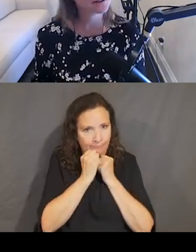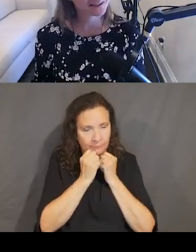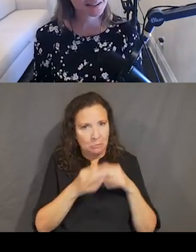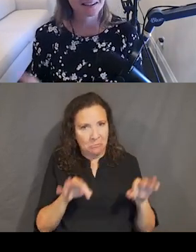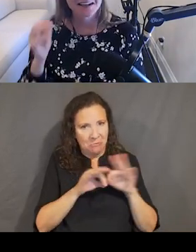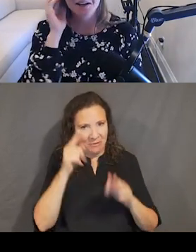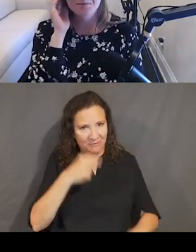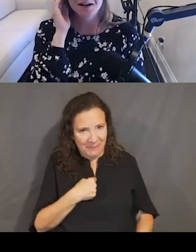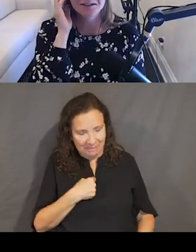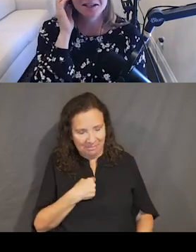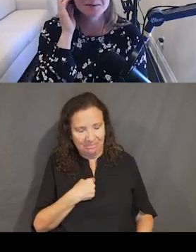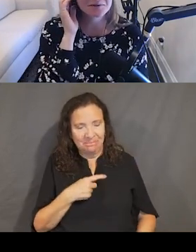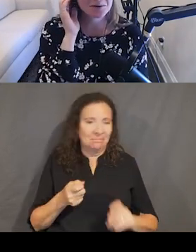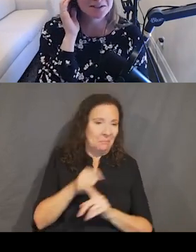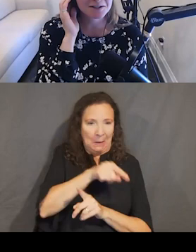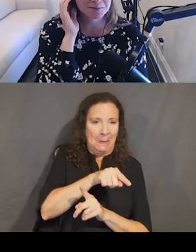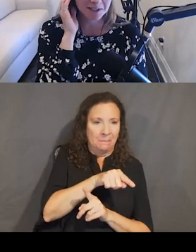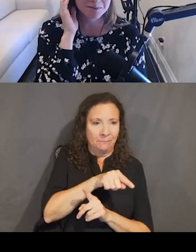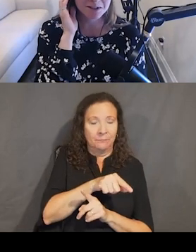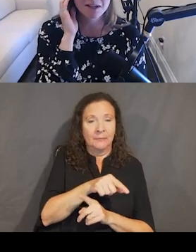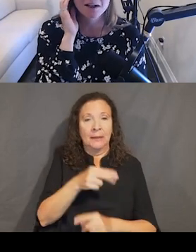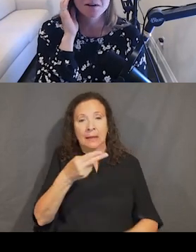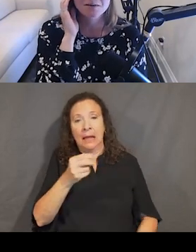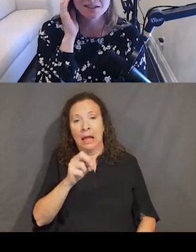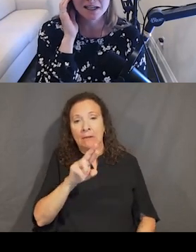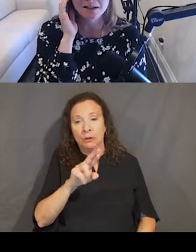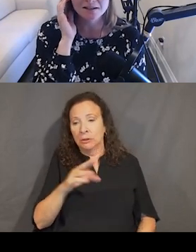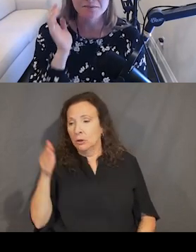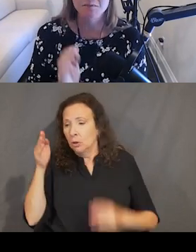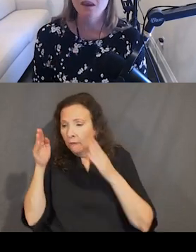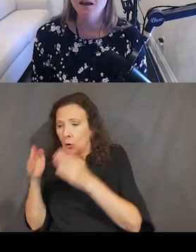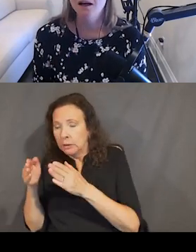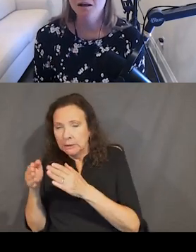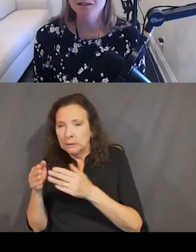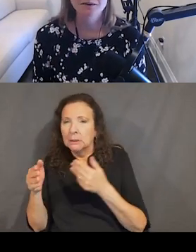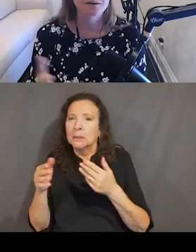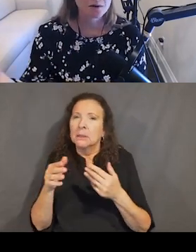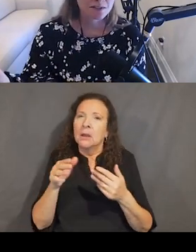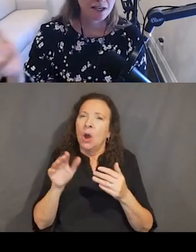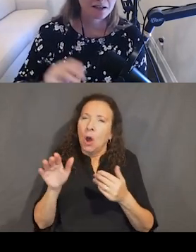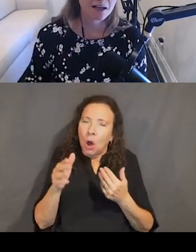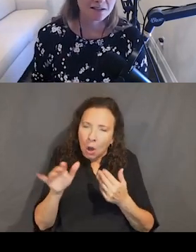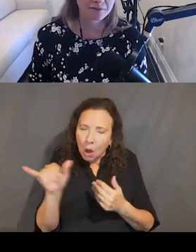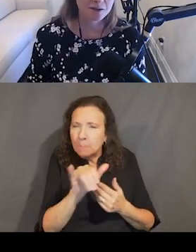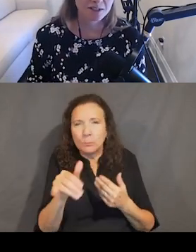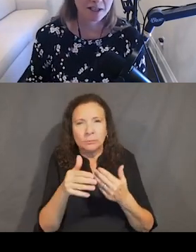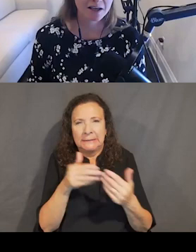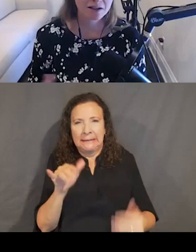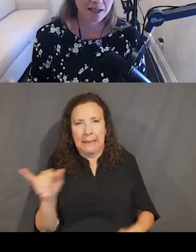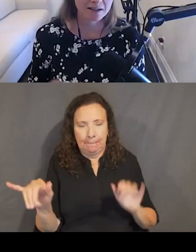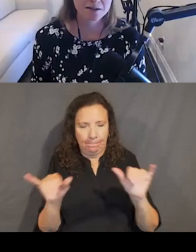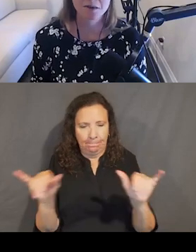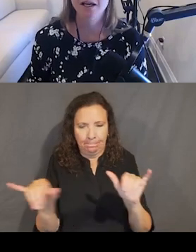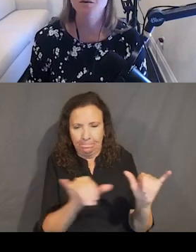You may have noticed that my hover states and my focus states are pretty similar. They're almost exactly the same, except the focus state, it has that focus